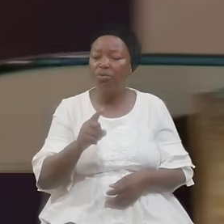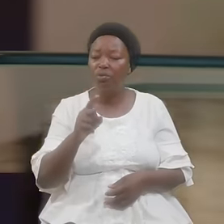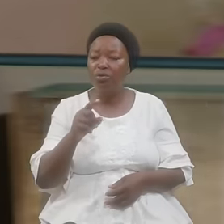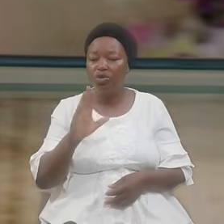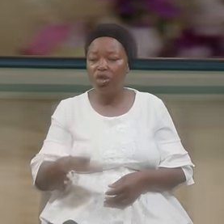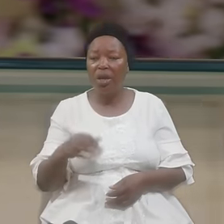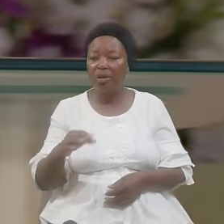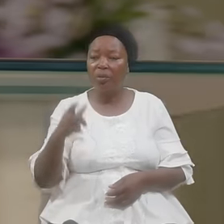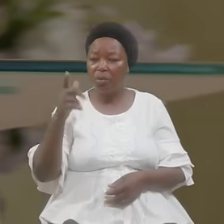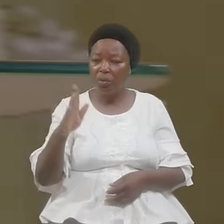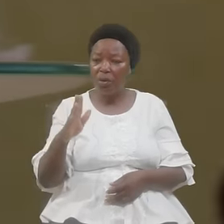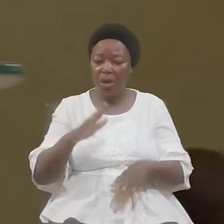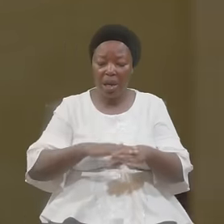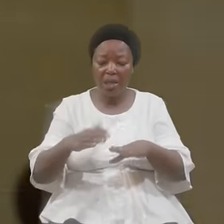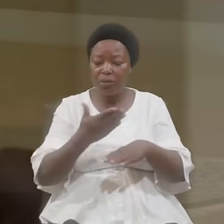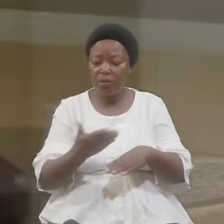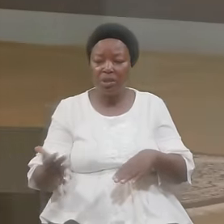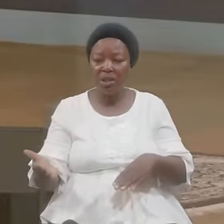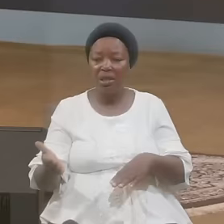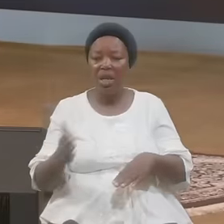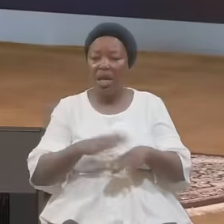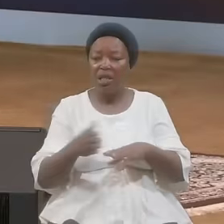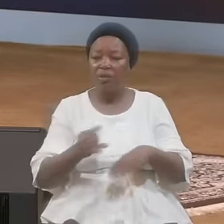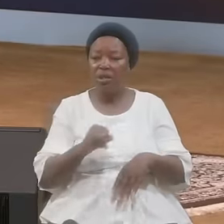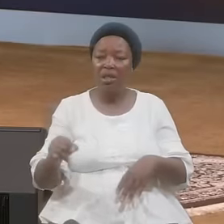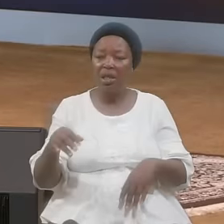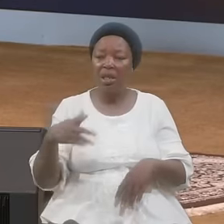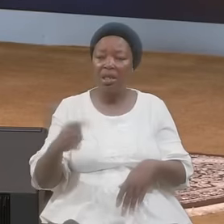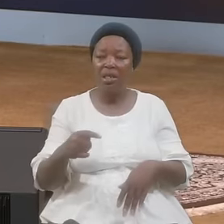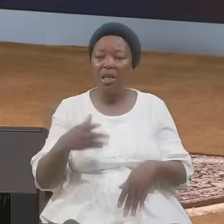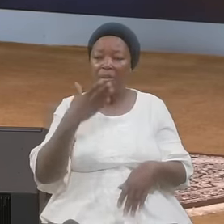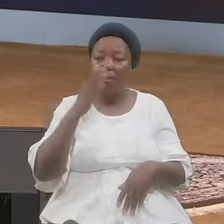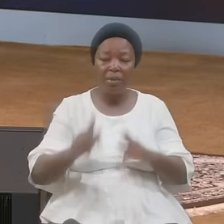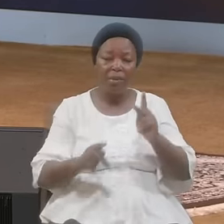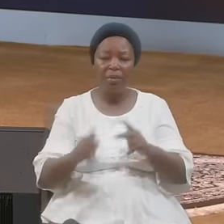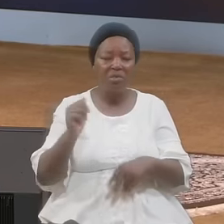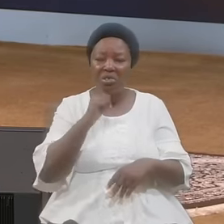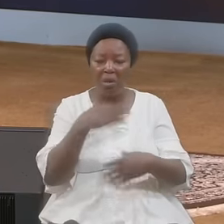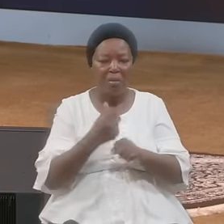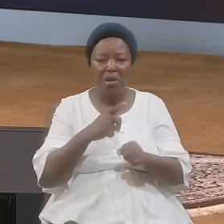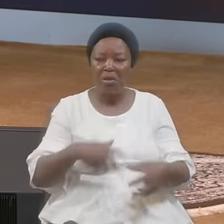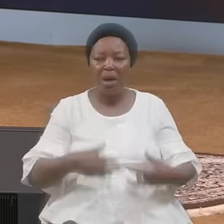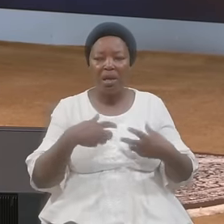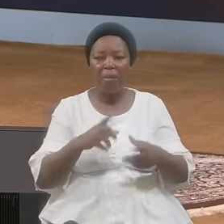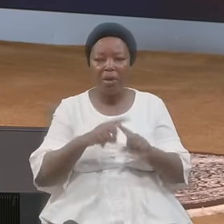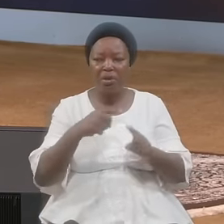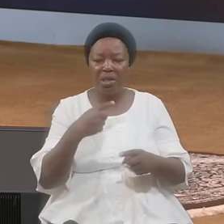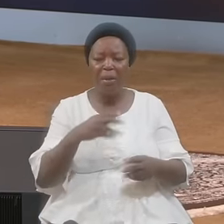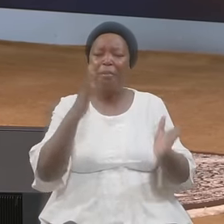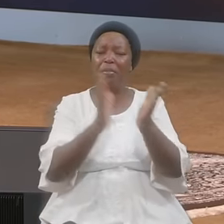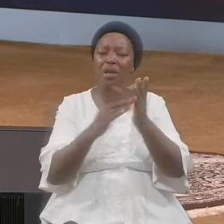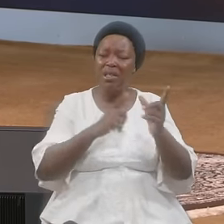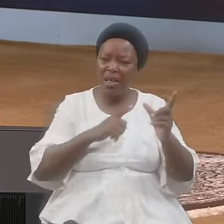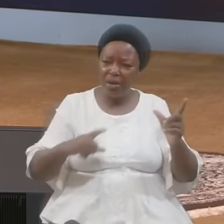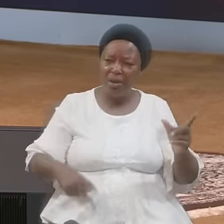Of God Exposing The Frosters Will Not Make You Angry You Say Praise That Lord